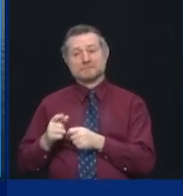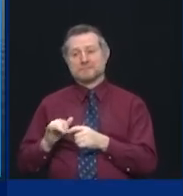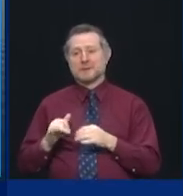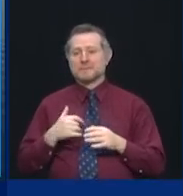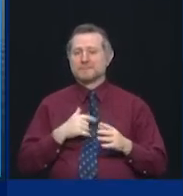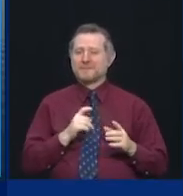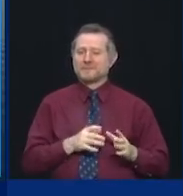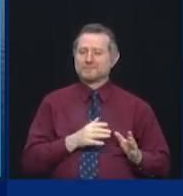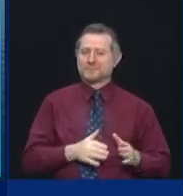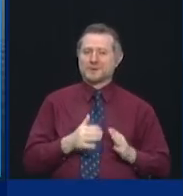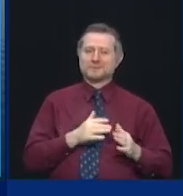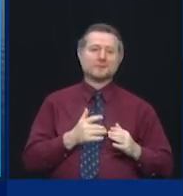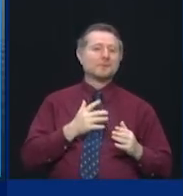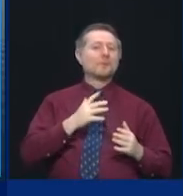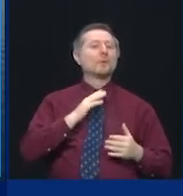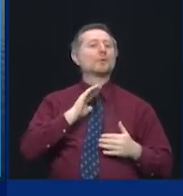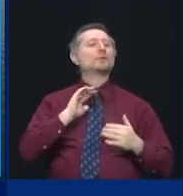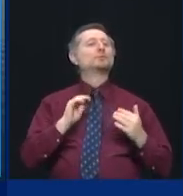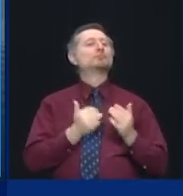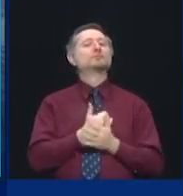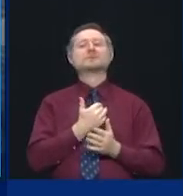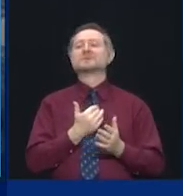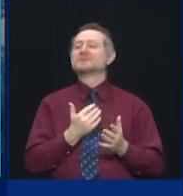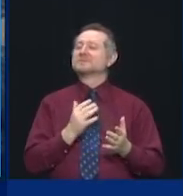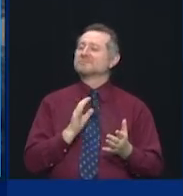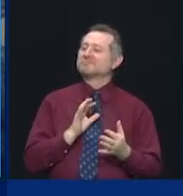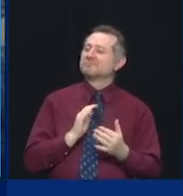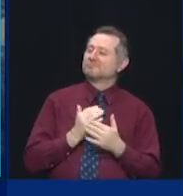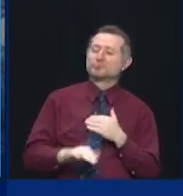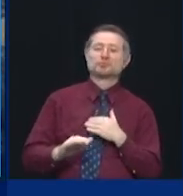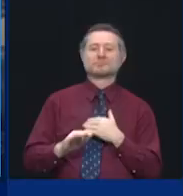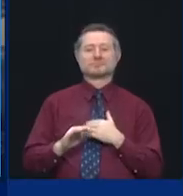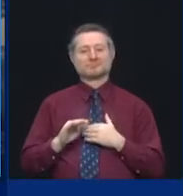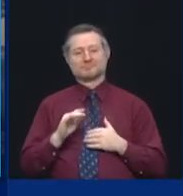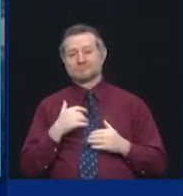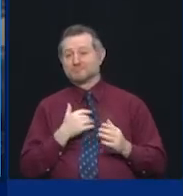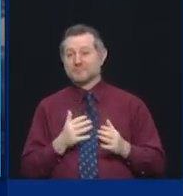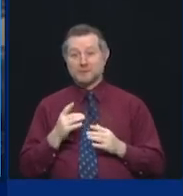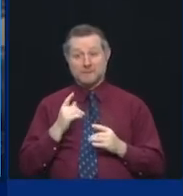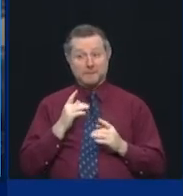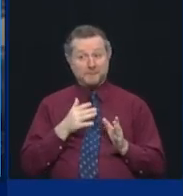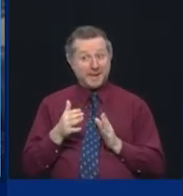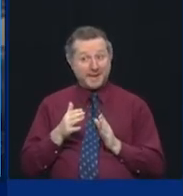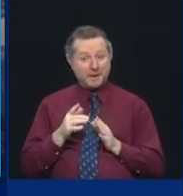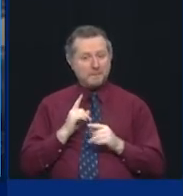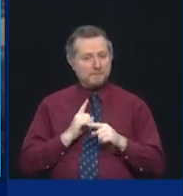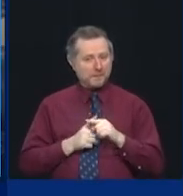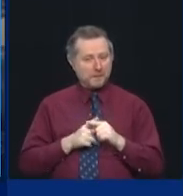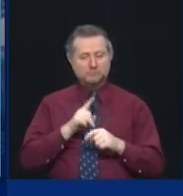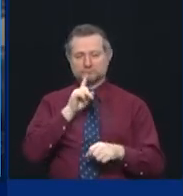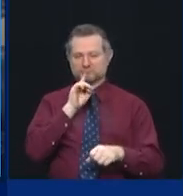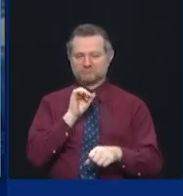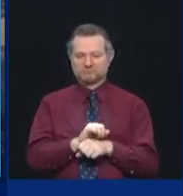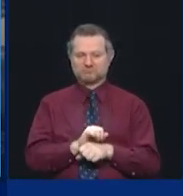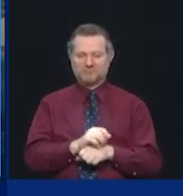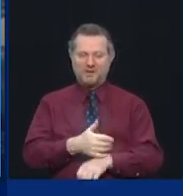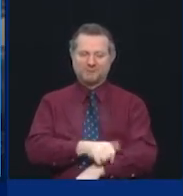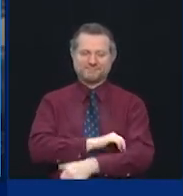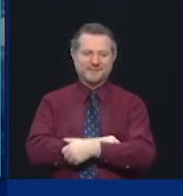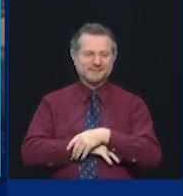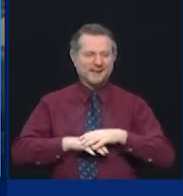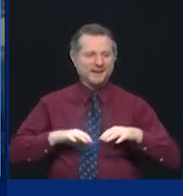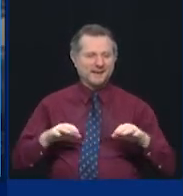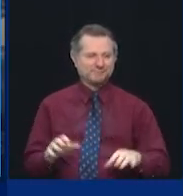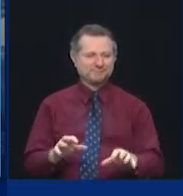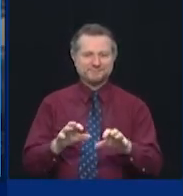our rebirth, but to make our rebirth happen. And that's what we're focusing on. People ask all the time,